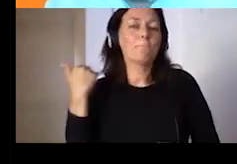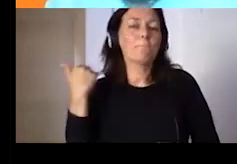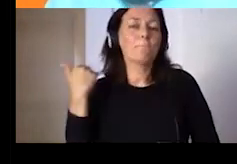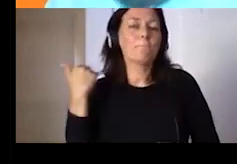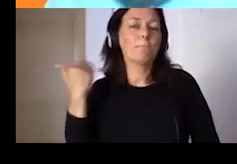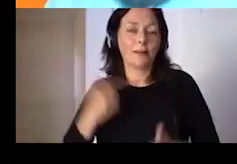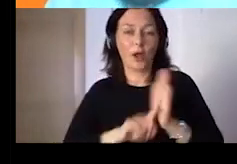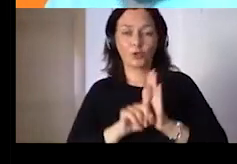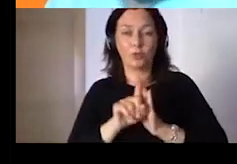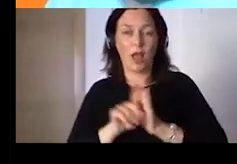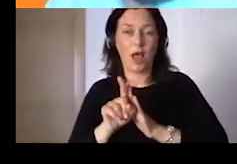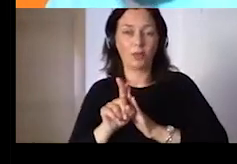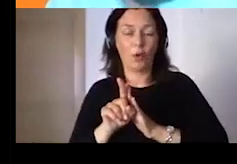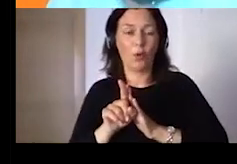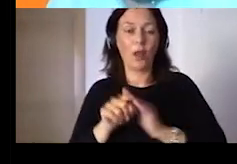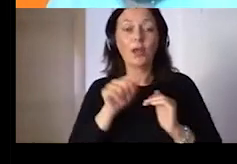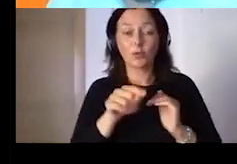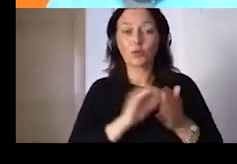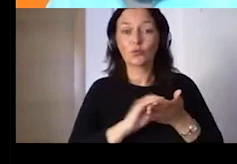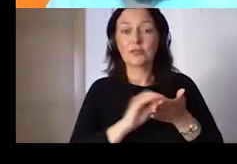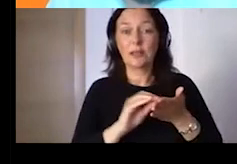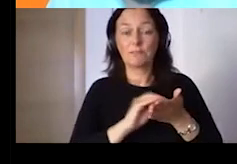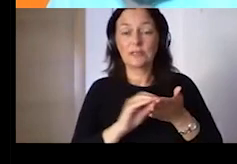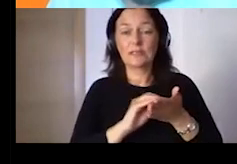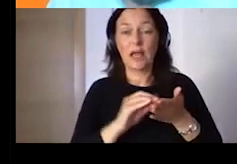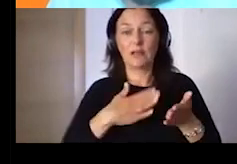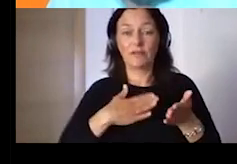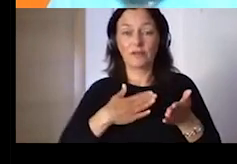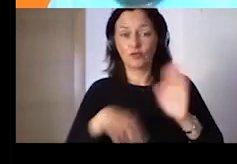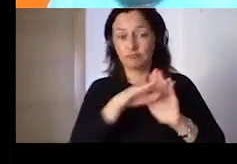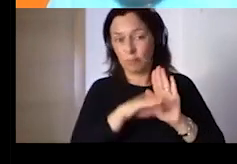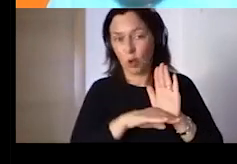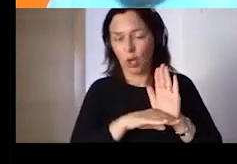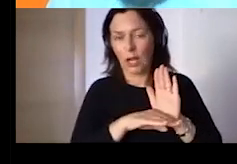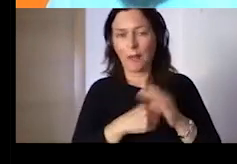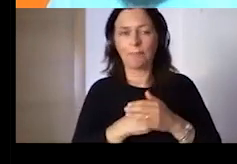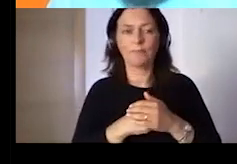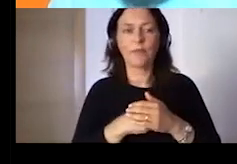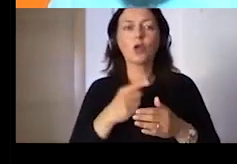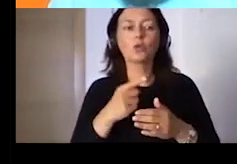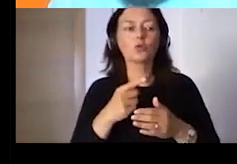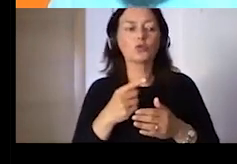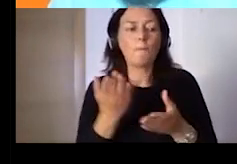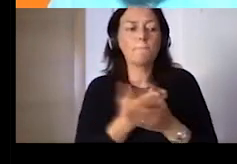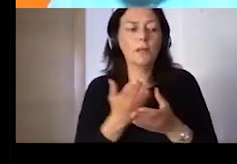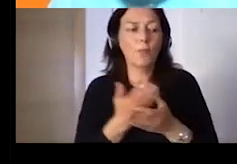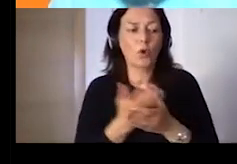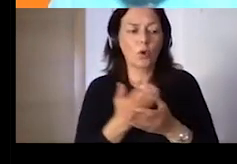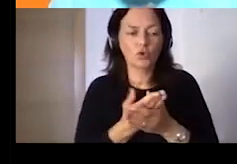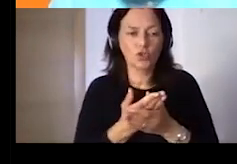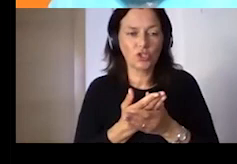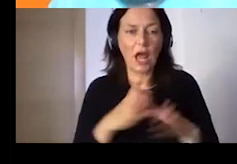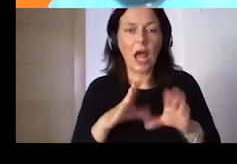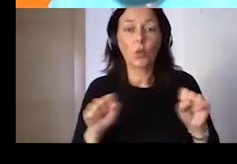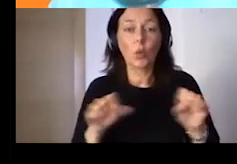a set of recommendation and also action points to improve and extending